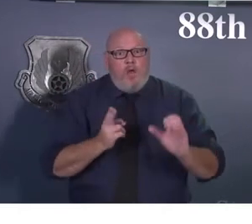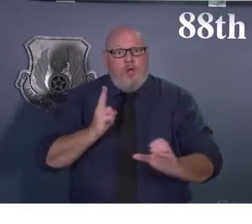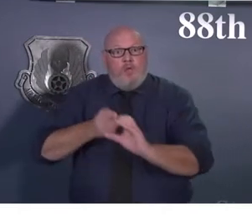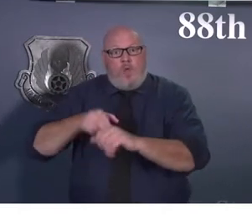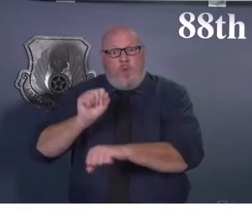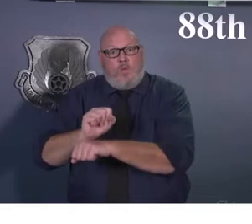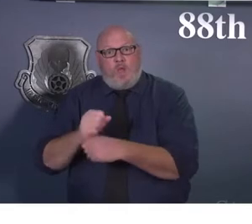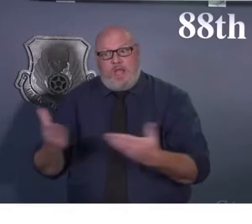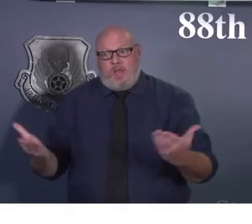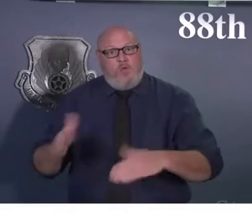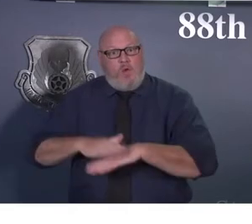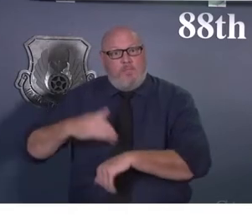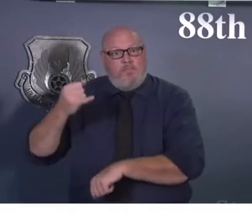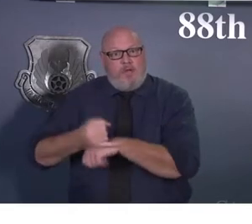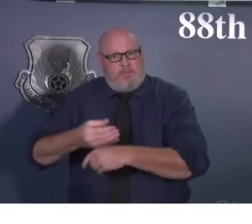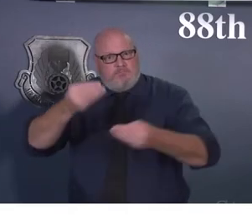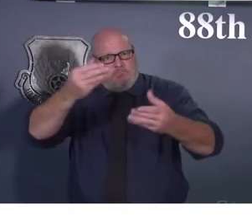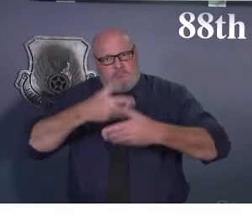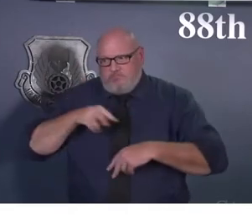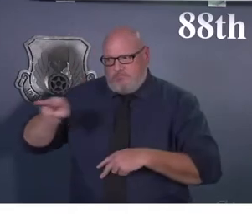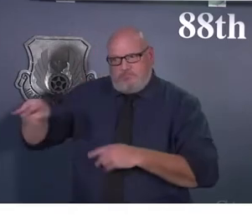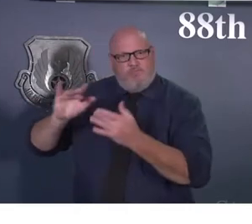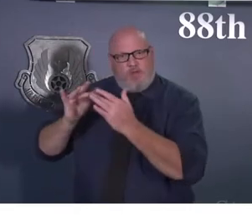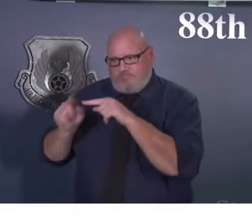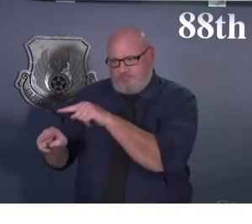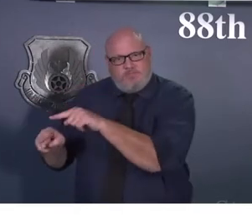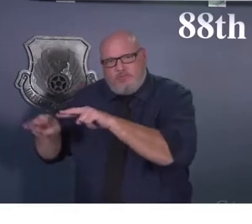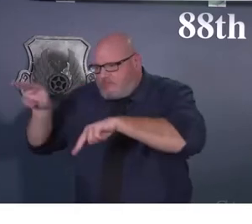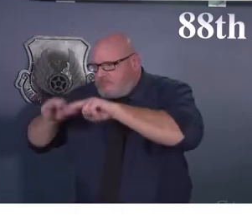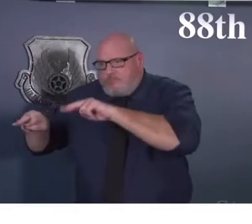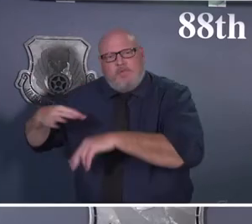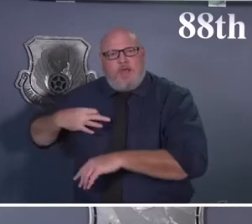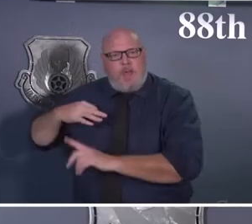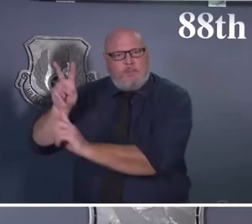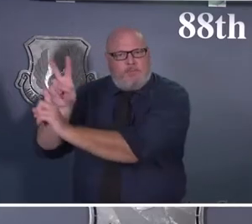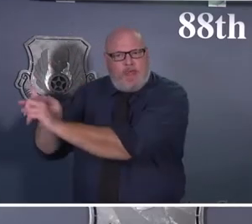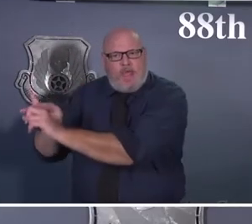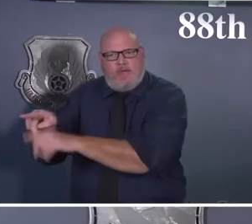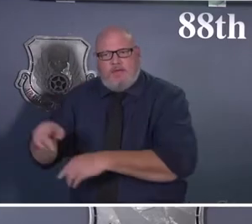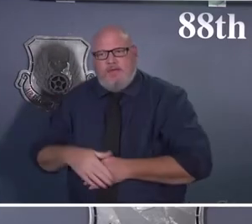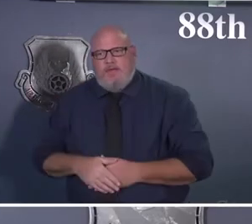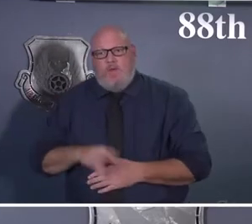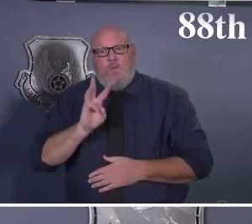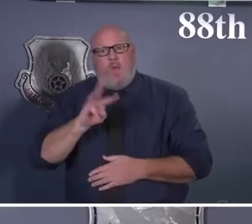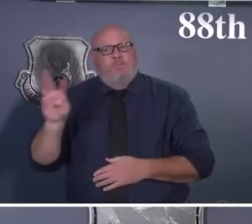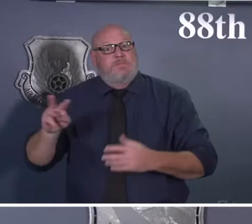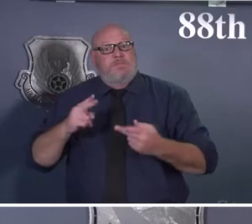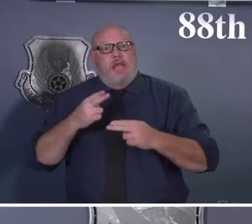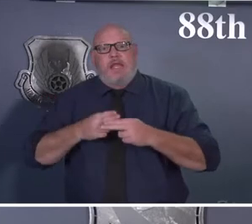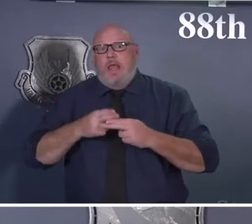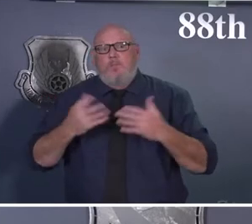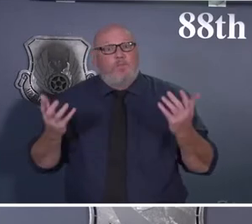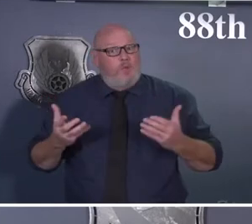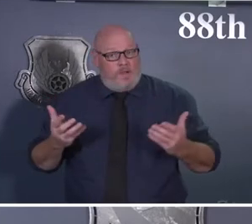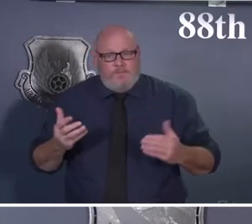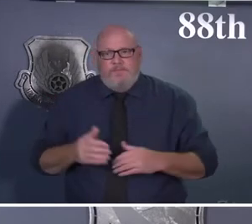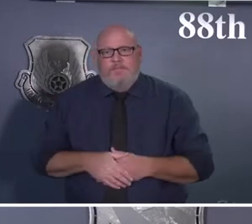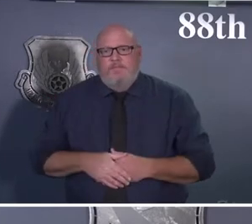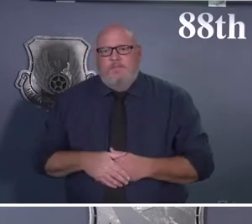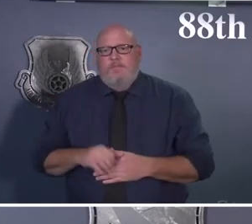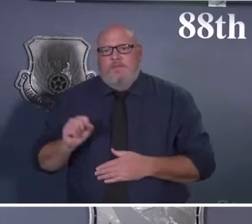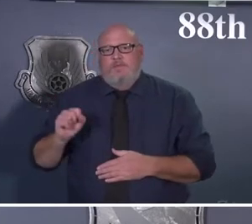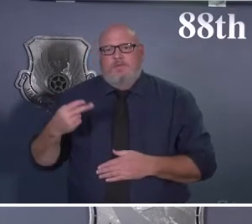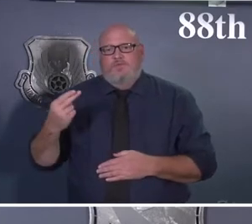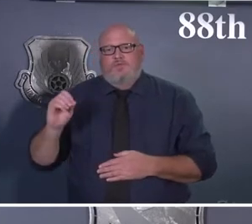you can also win some very nice prizes via their sweepstakes. Another plug, and making sure everyone is aware,